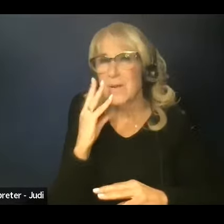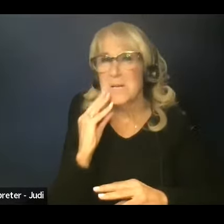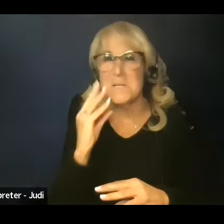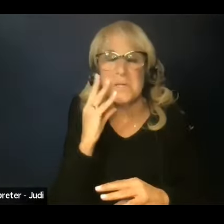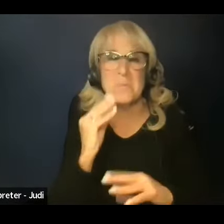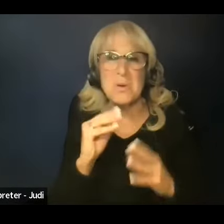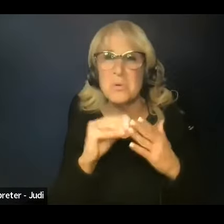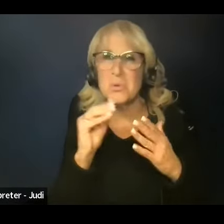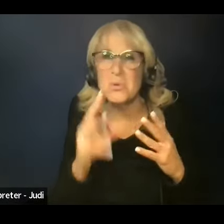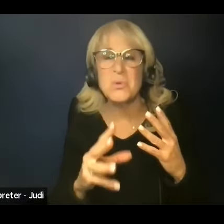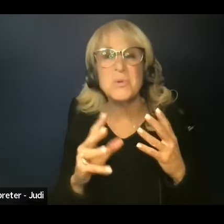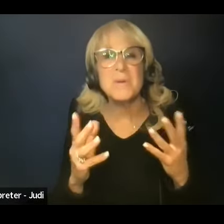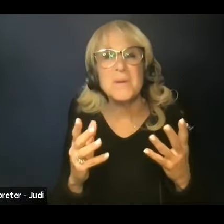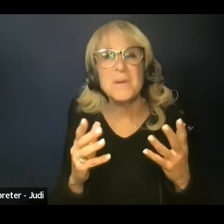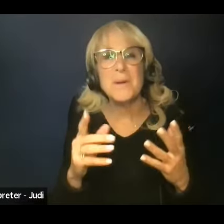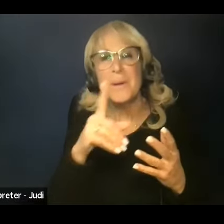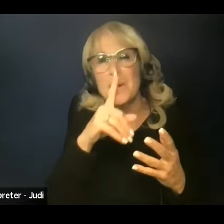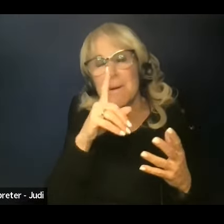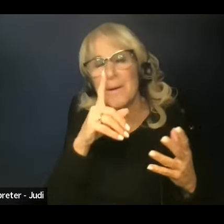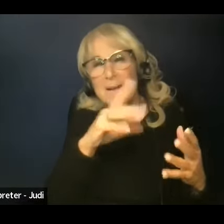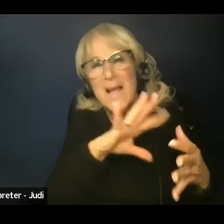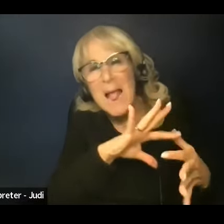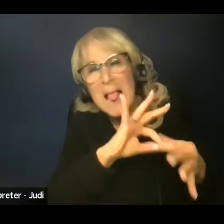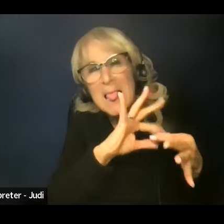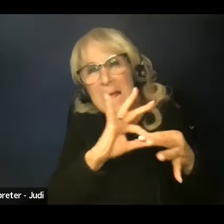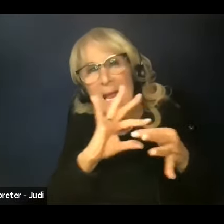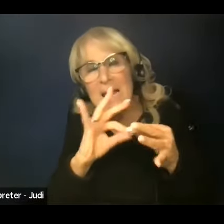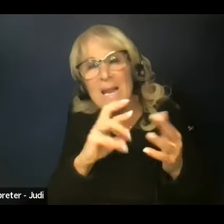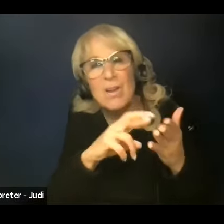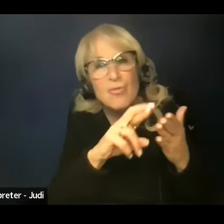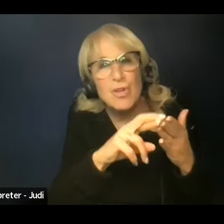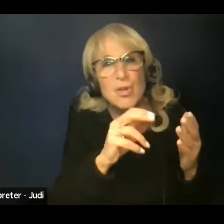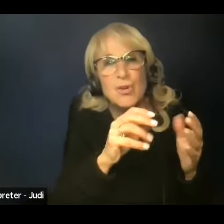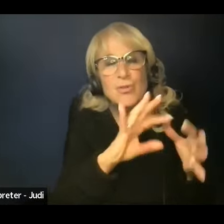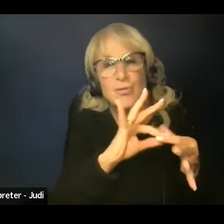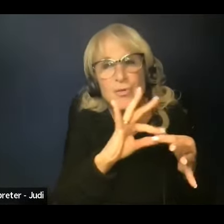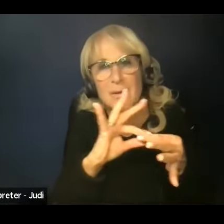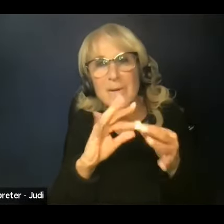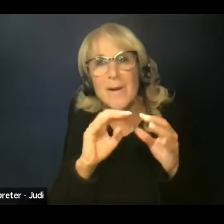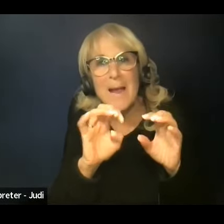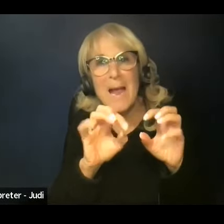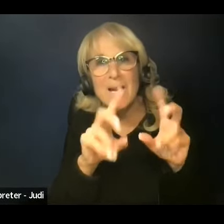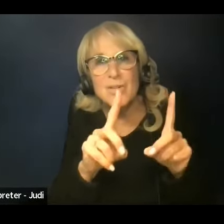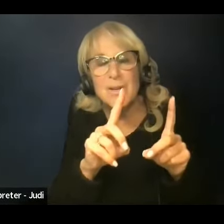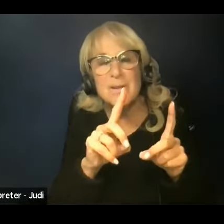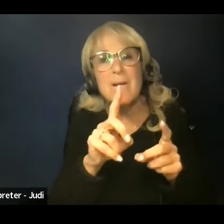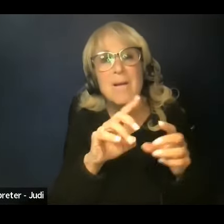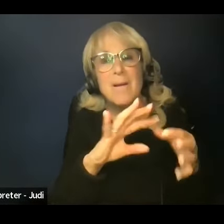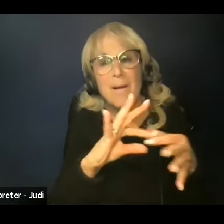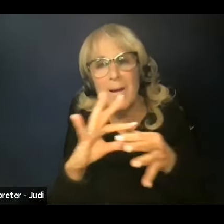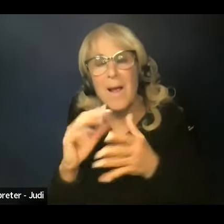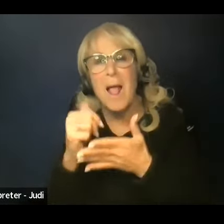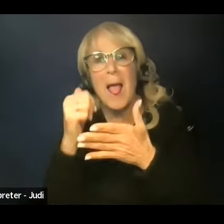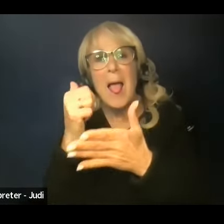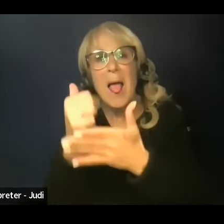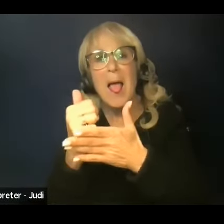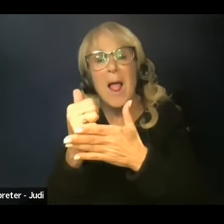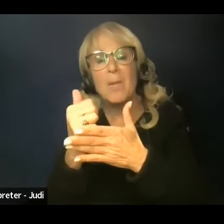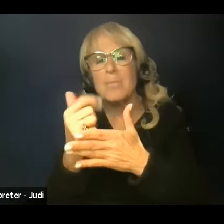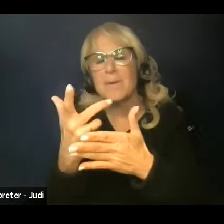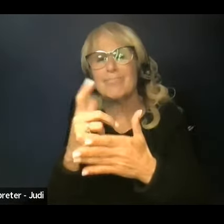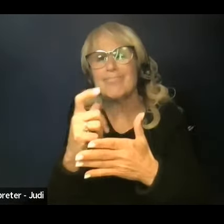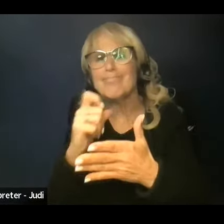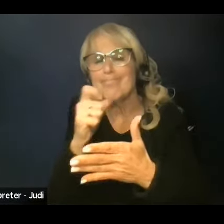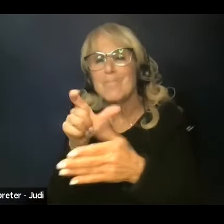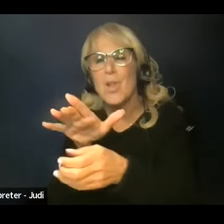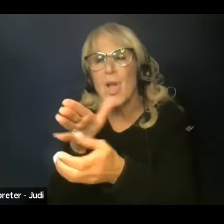it's about linking research with education and helping the underserved communities and finding